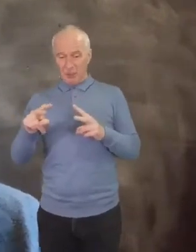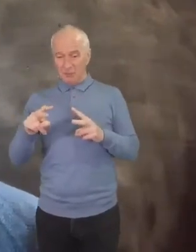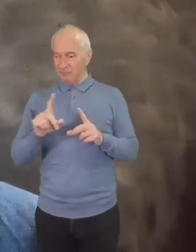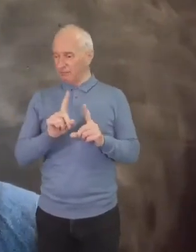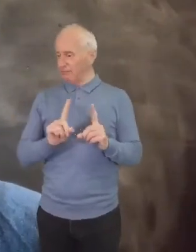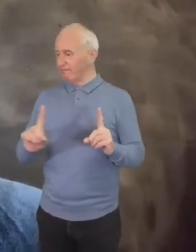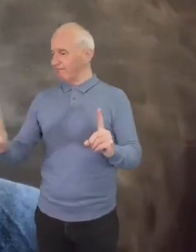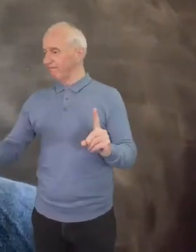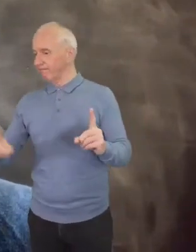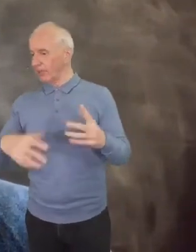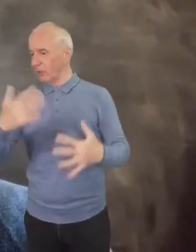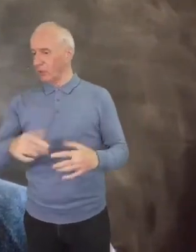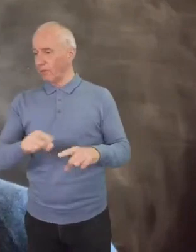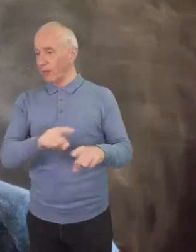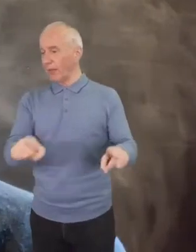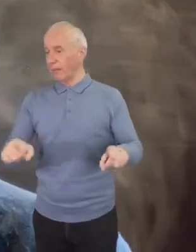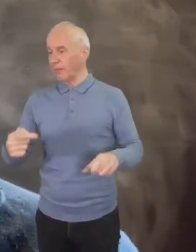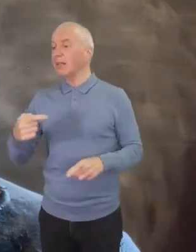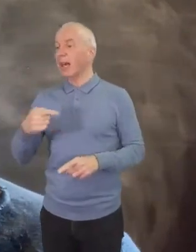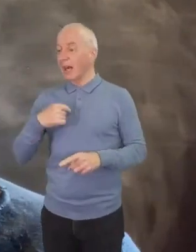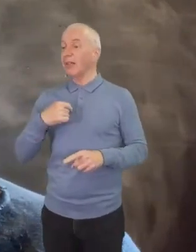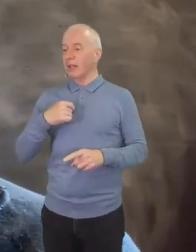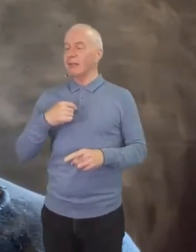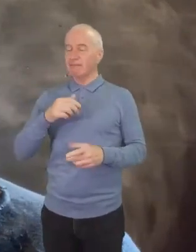I would say an amphatic yes.